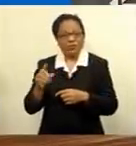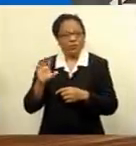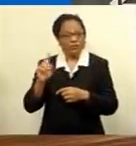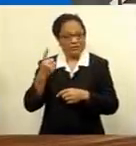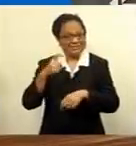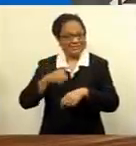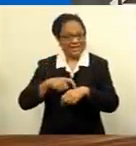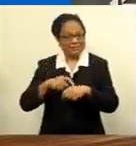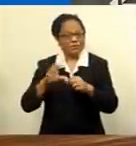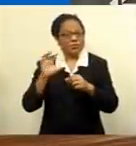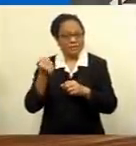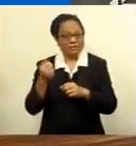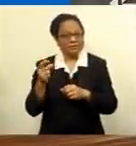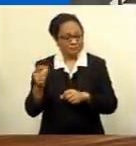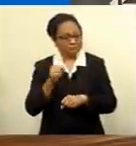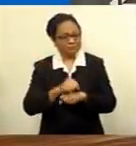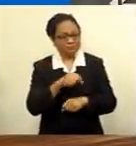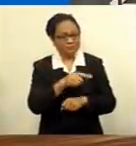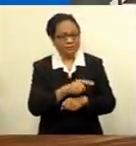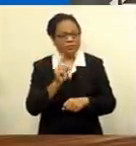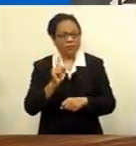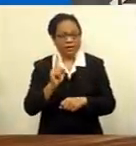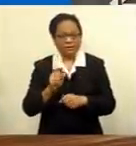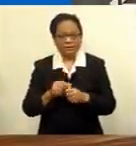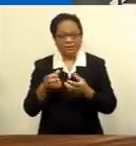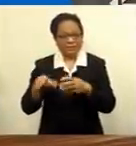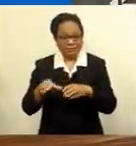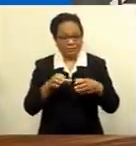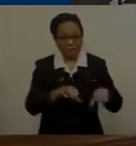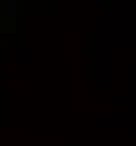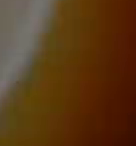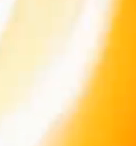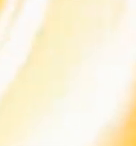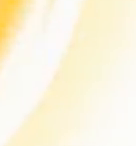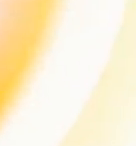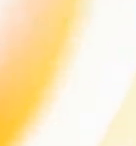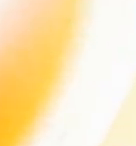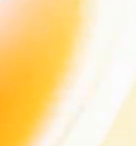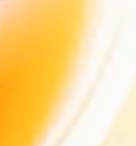Medvedev beating Djokovic in straight sets at the U.S. Open tennis final today.